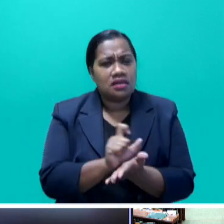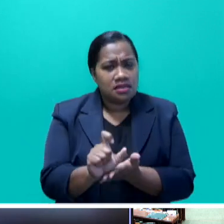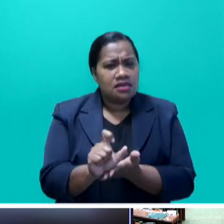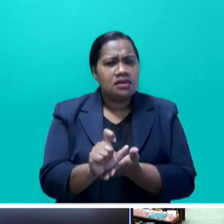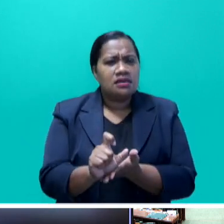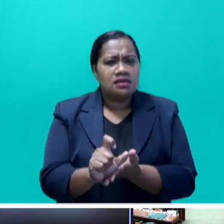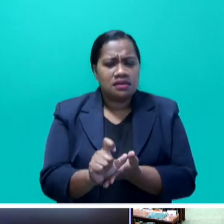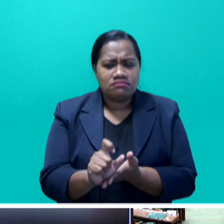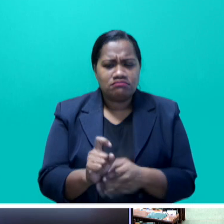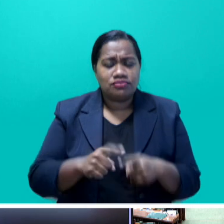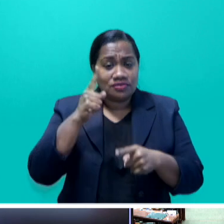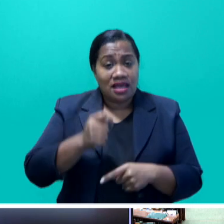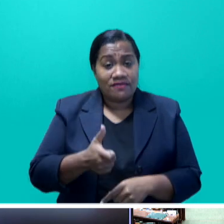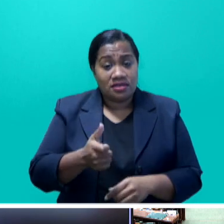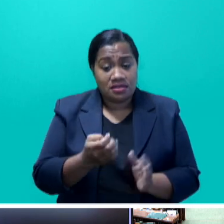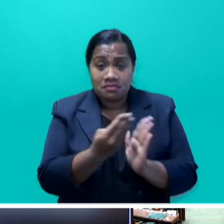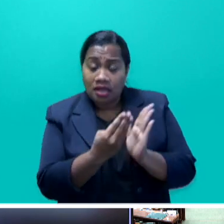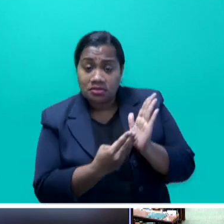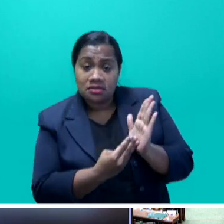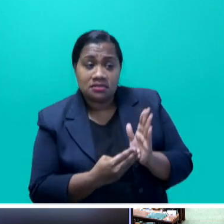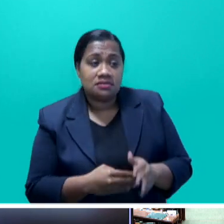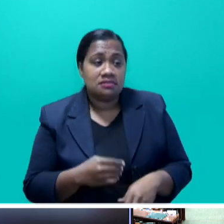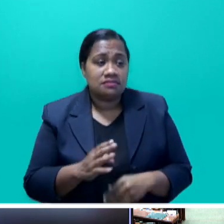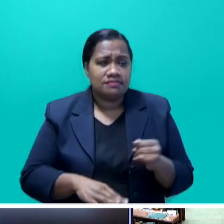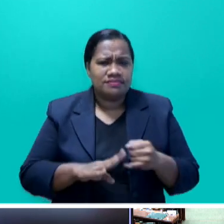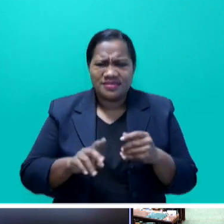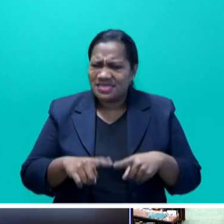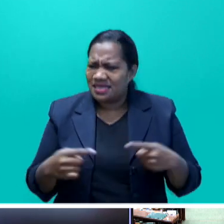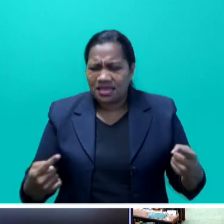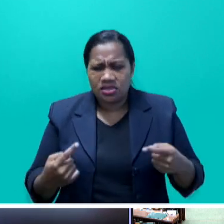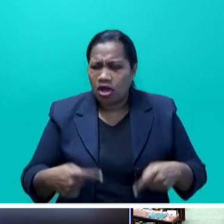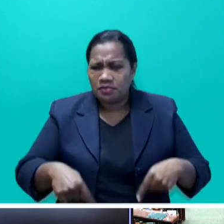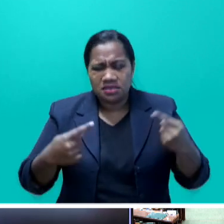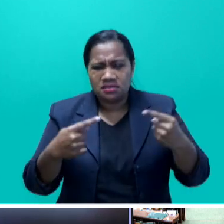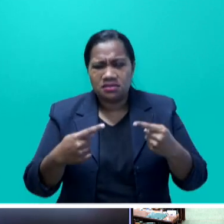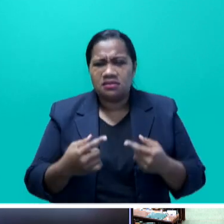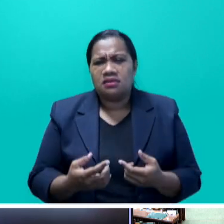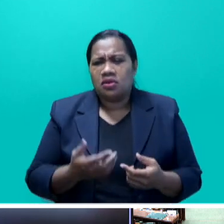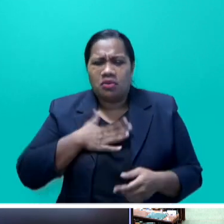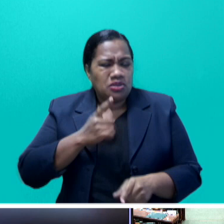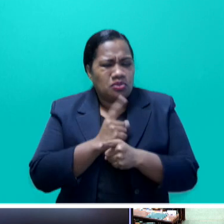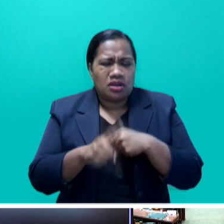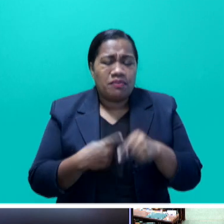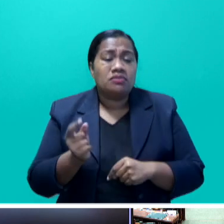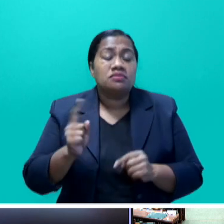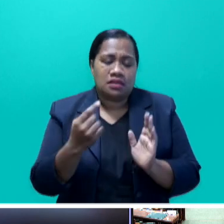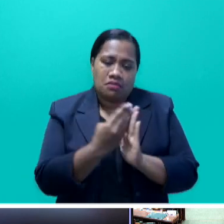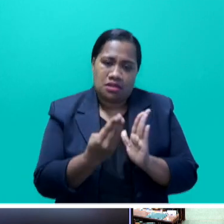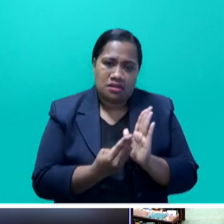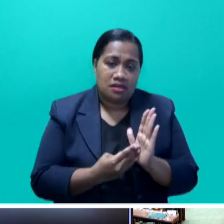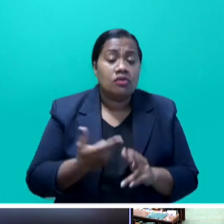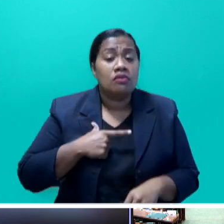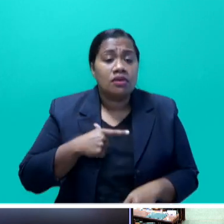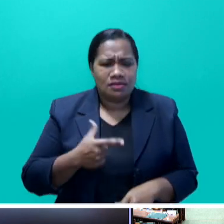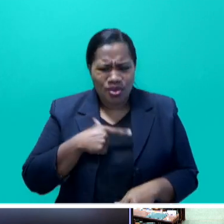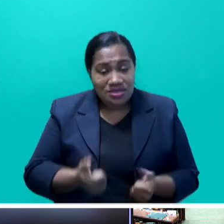the budget, the last thing the opposition members wanted to talk about was the actual budget itself. That is because it is a